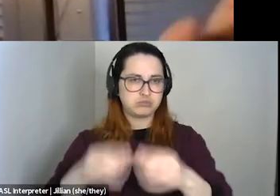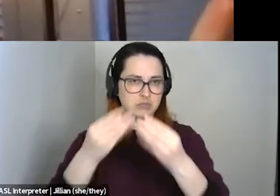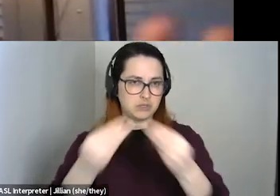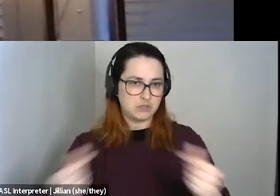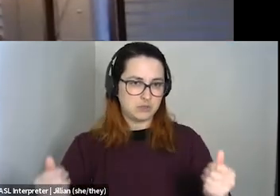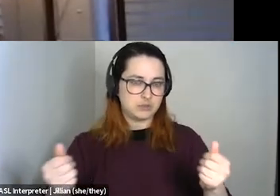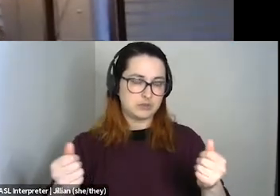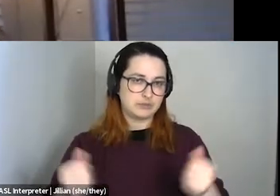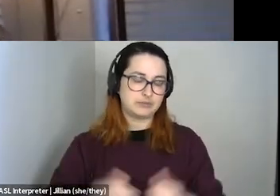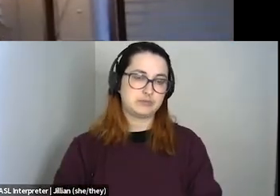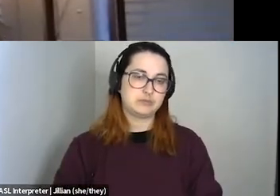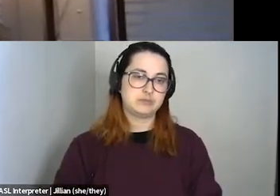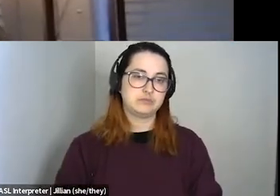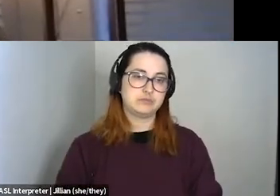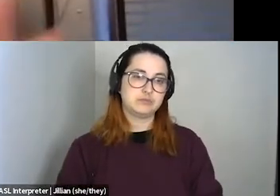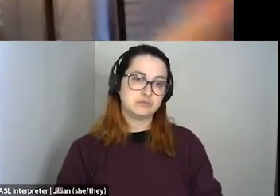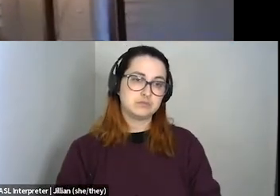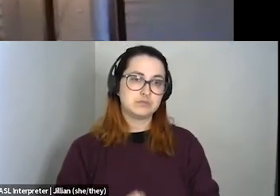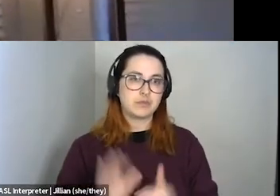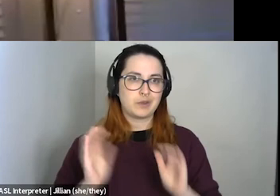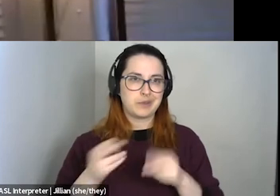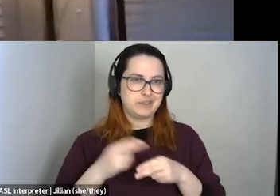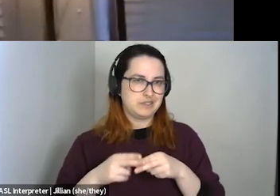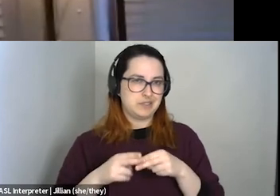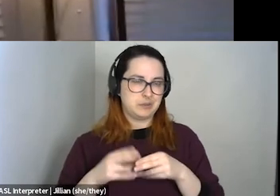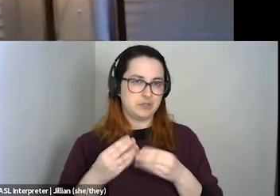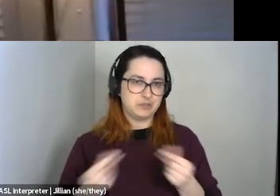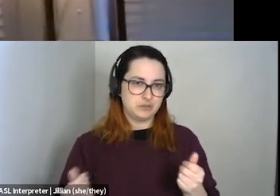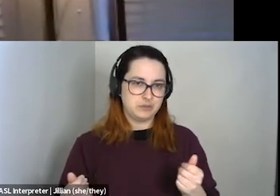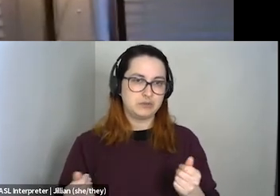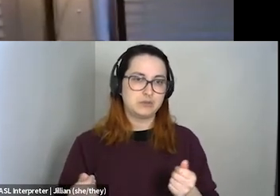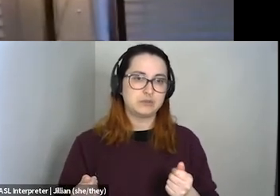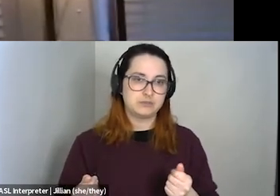non-really like temporary solutions. Like, um,